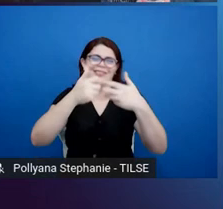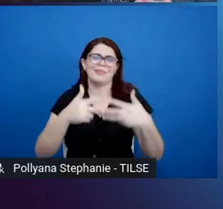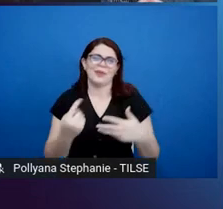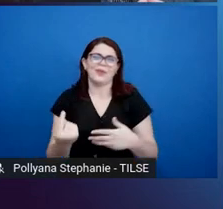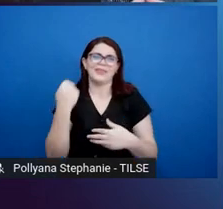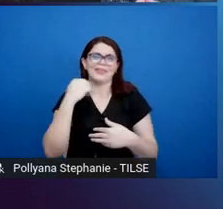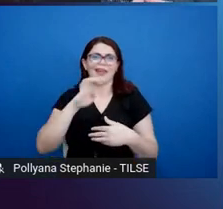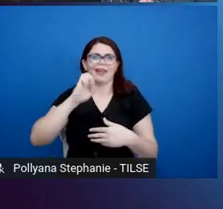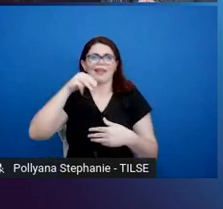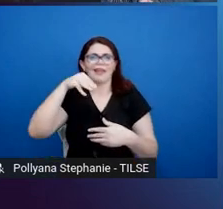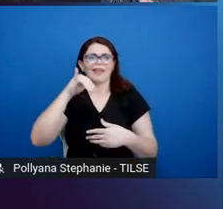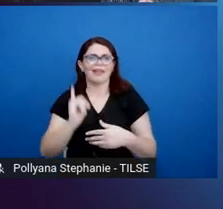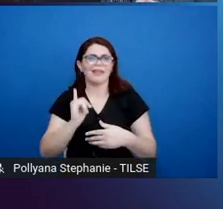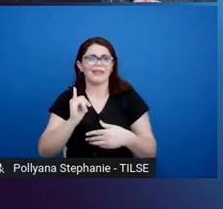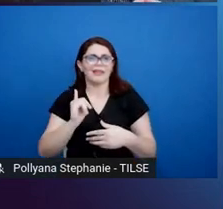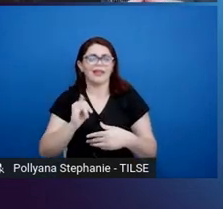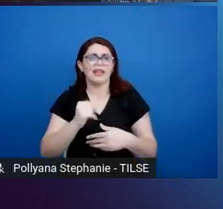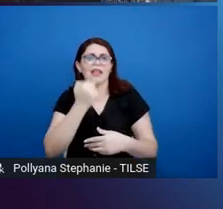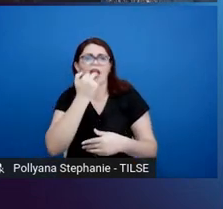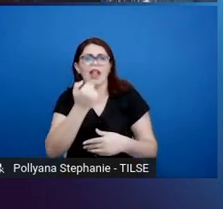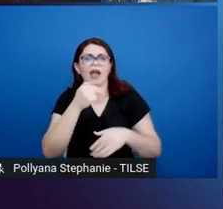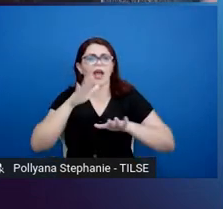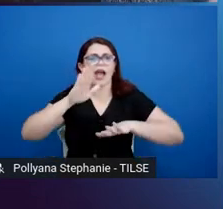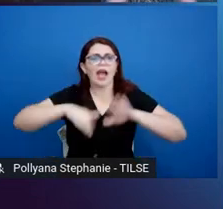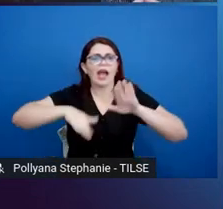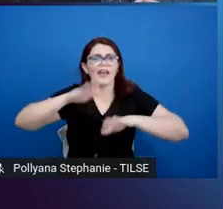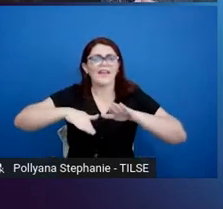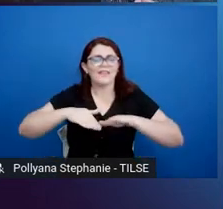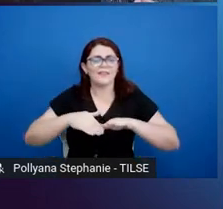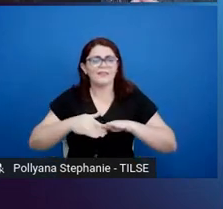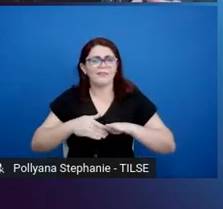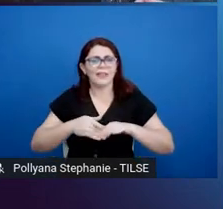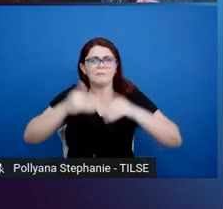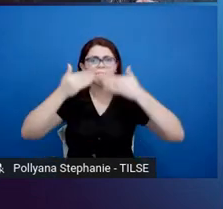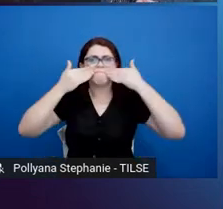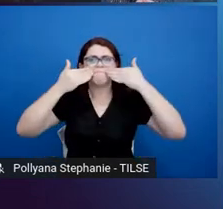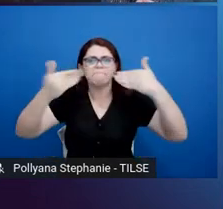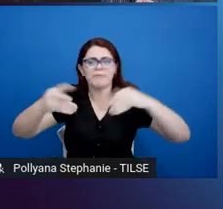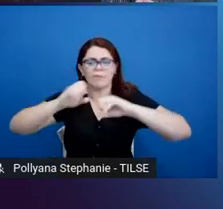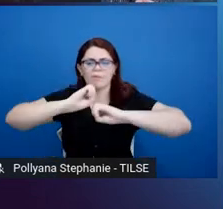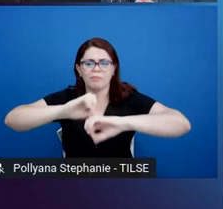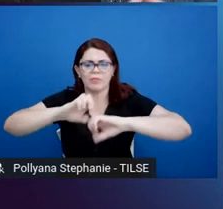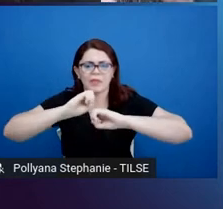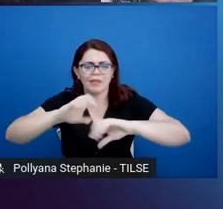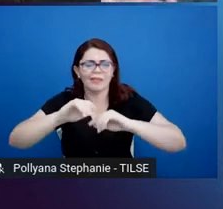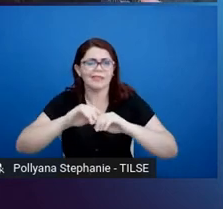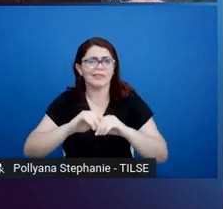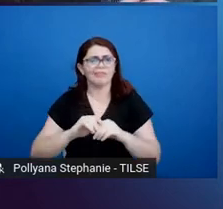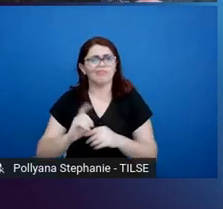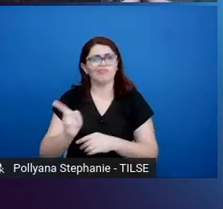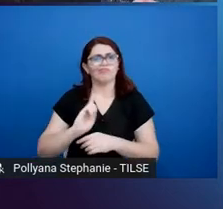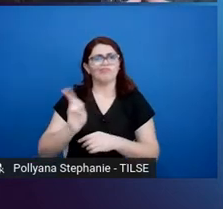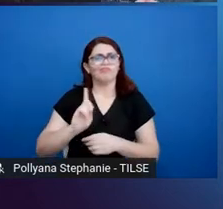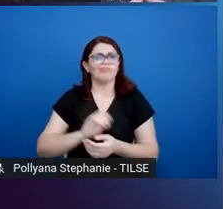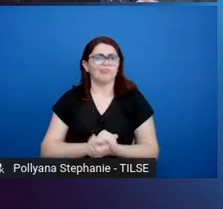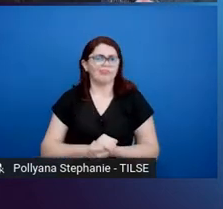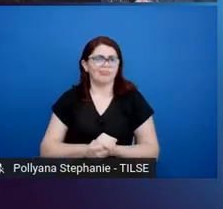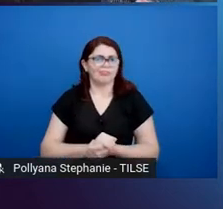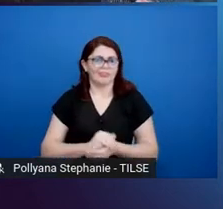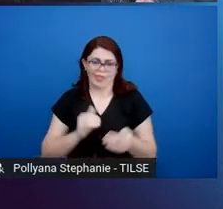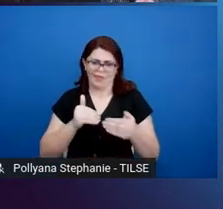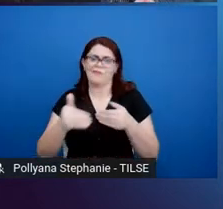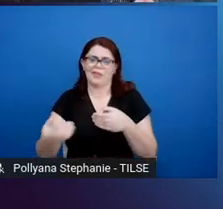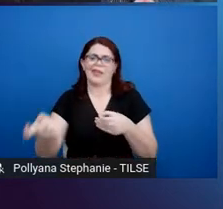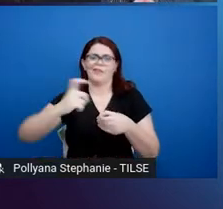And language might not be explicitly taught in an English medium instruction classroom. We're going to come back to that